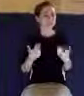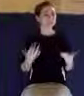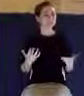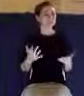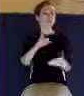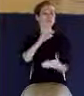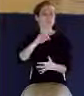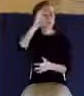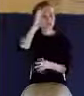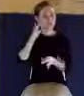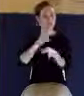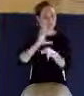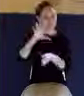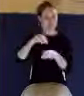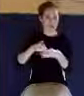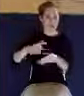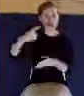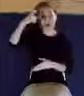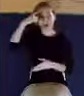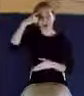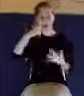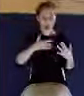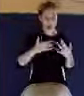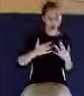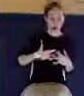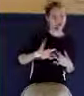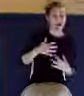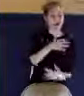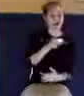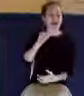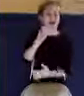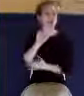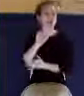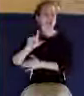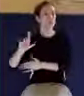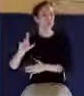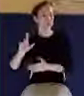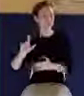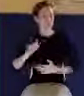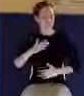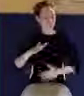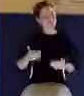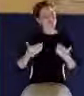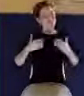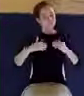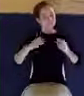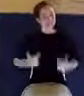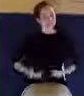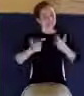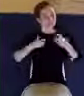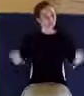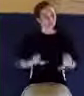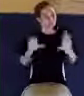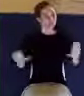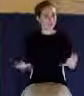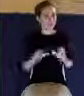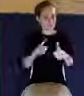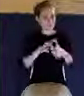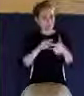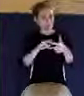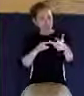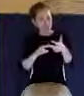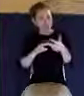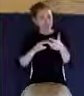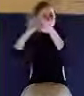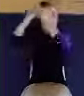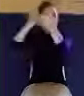mind and the heart and the will. It's a commitment of the whole person to Jesus Christ. And so there has